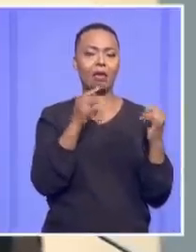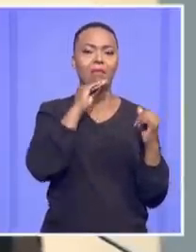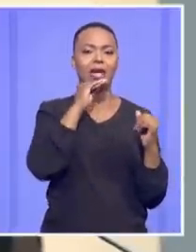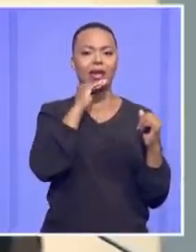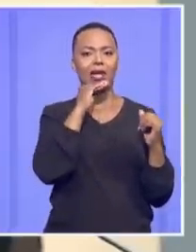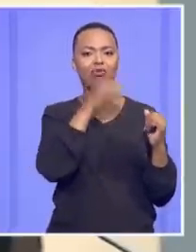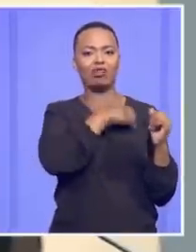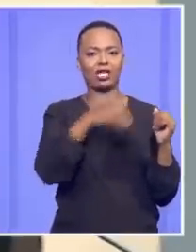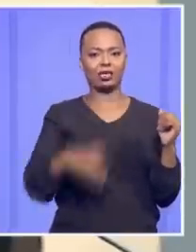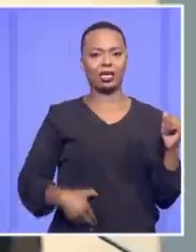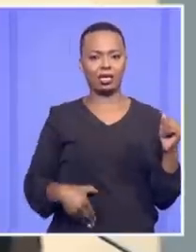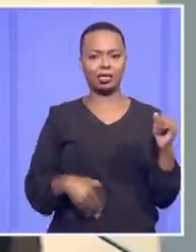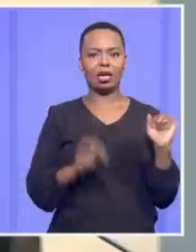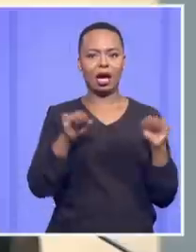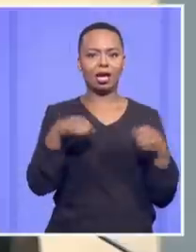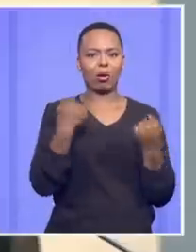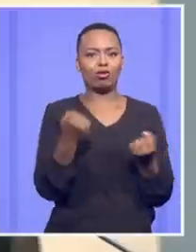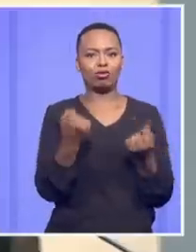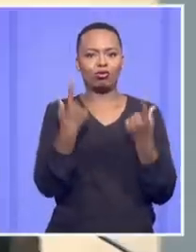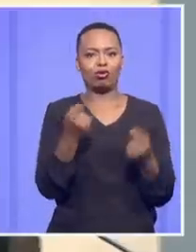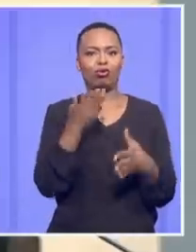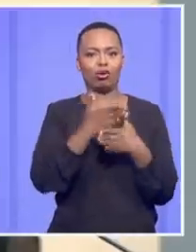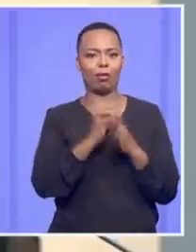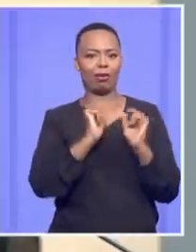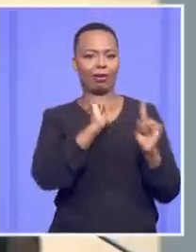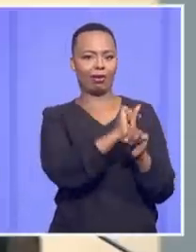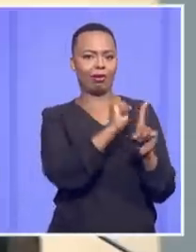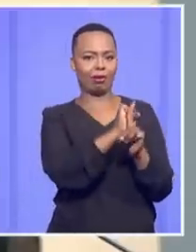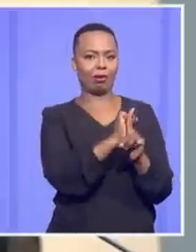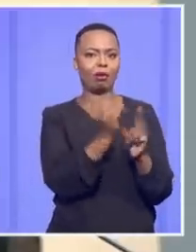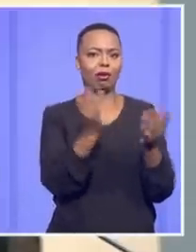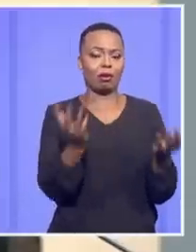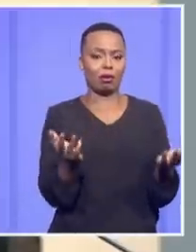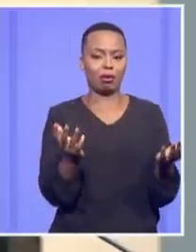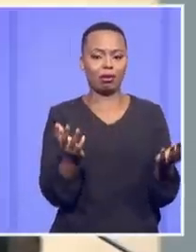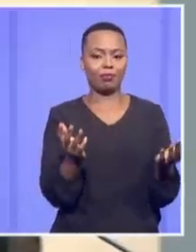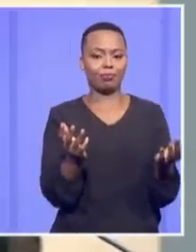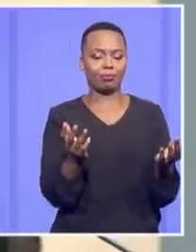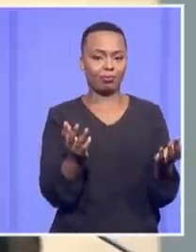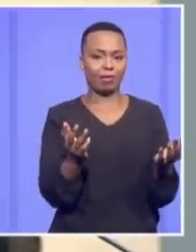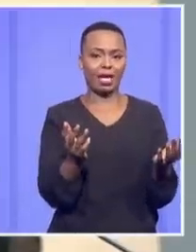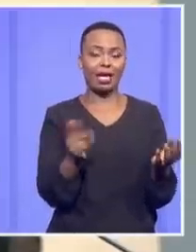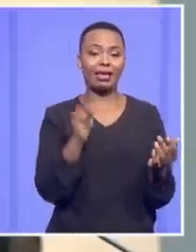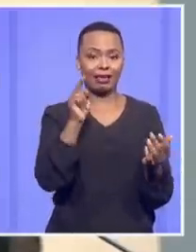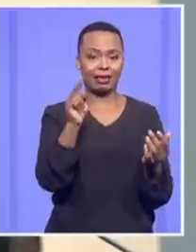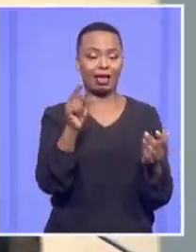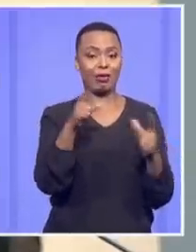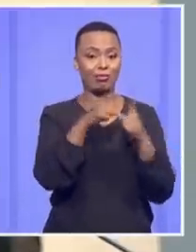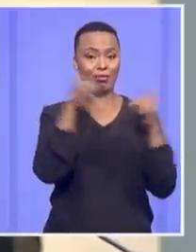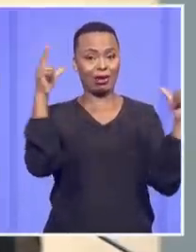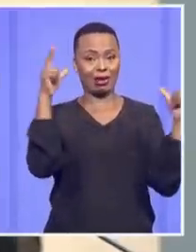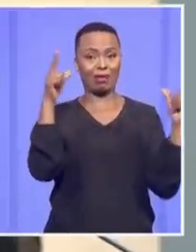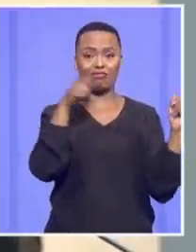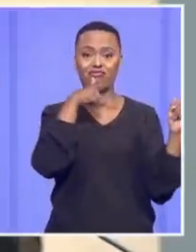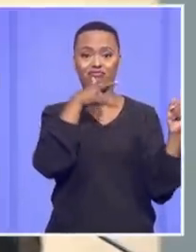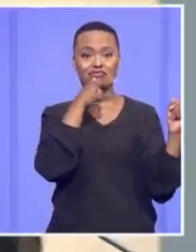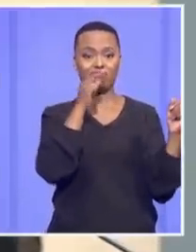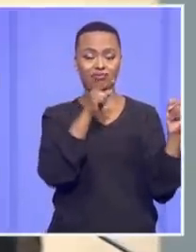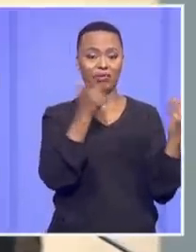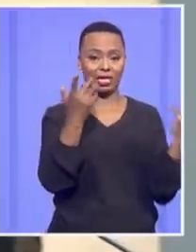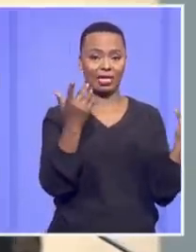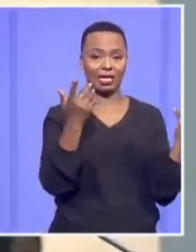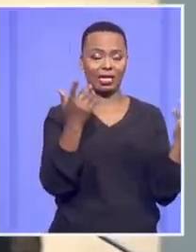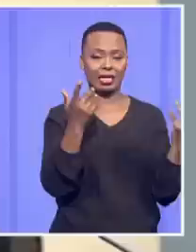becomes unable to fulfill his duties. It's a very large step to take in